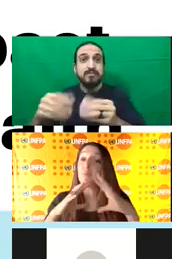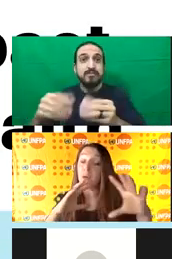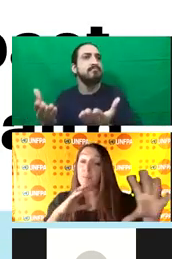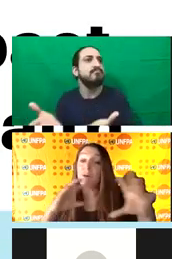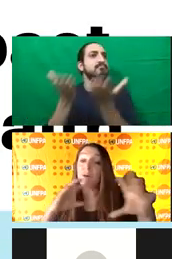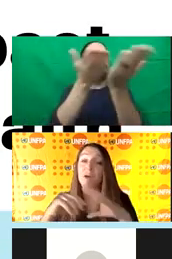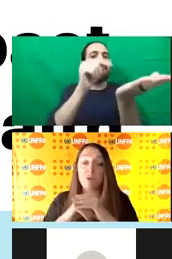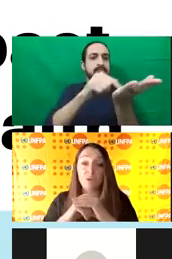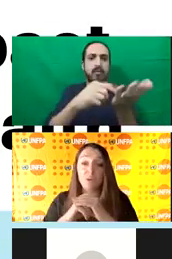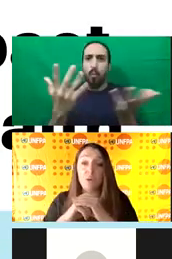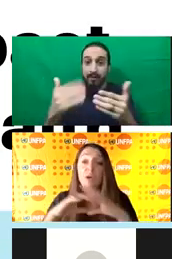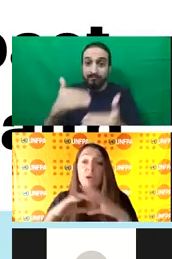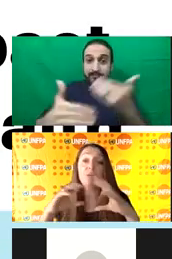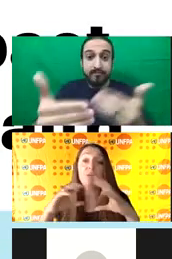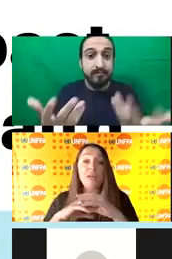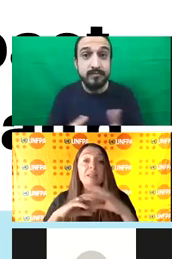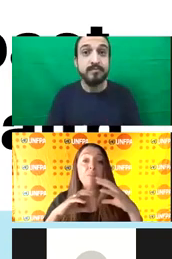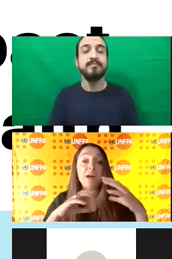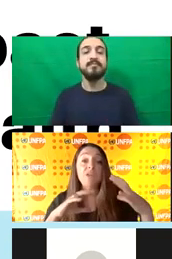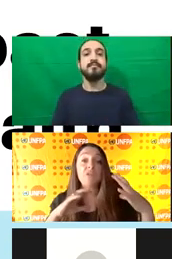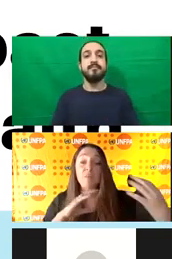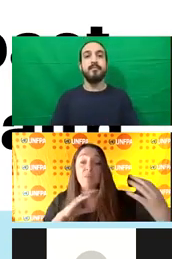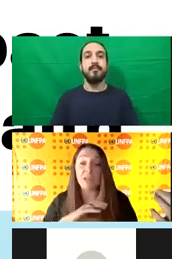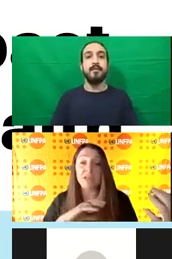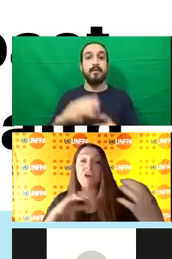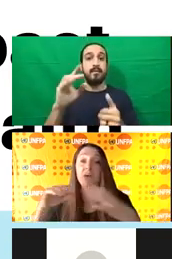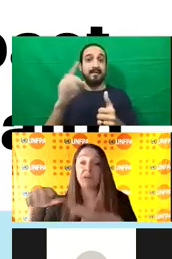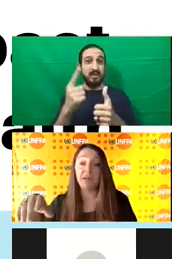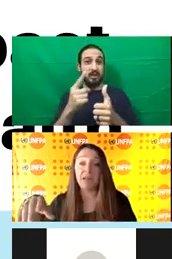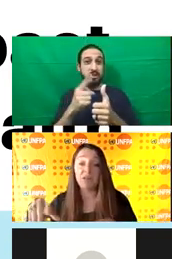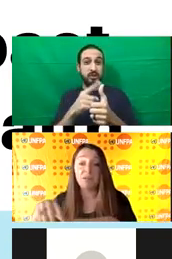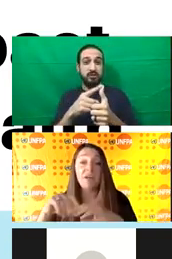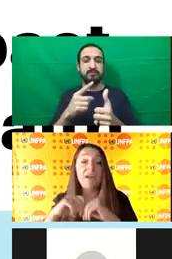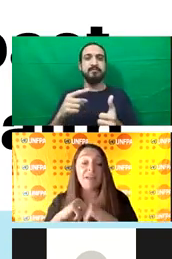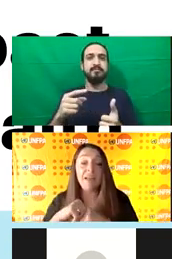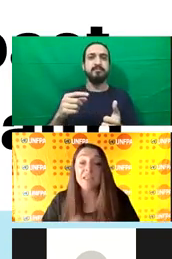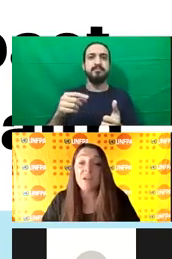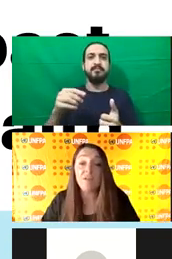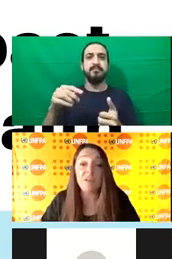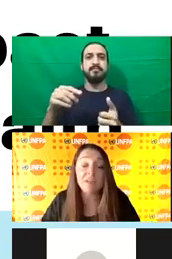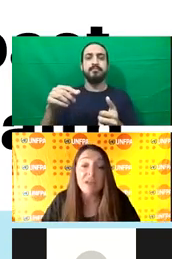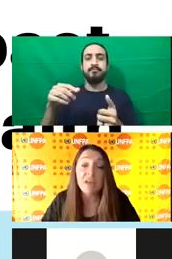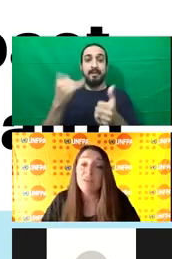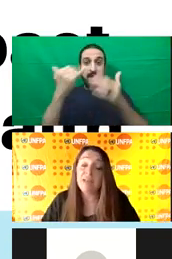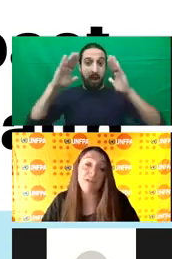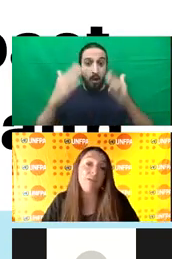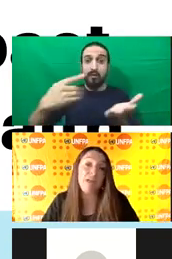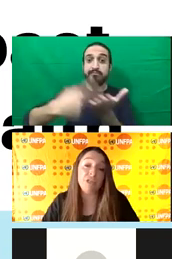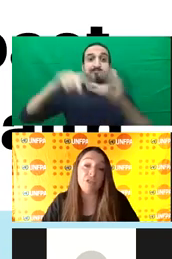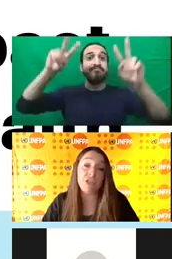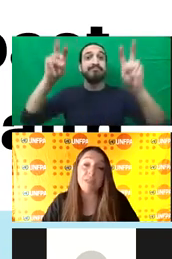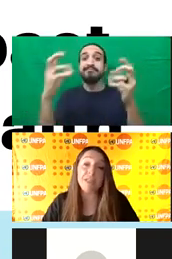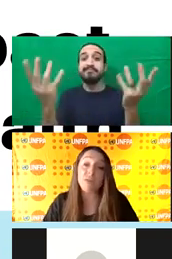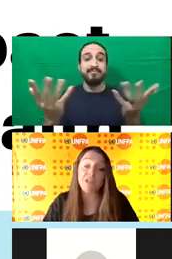type of pathway that we want to review is the impact of climate change on maternal health. And in the last five years, this